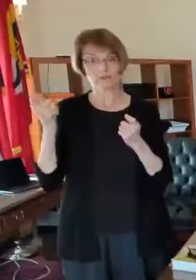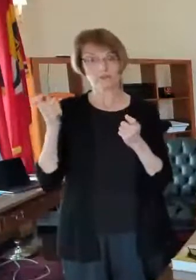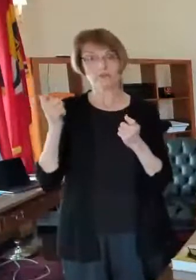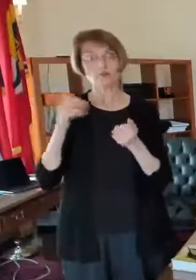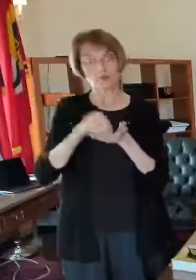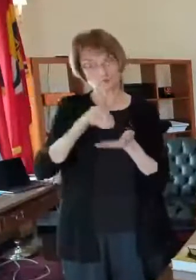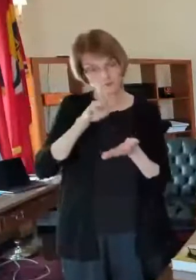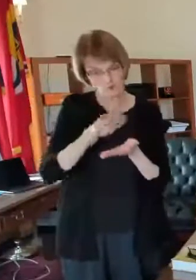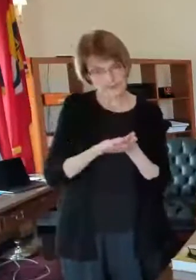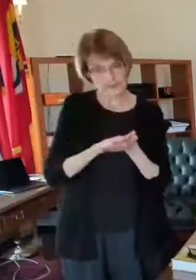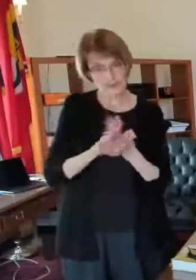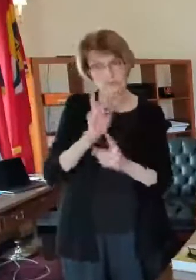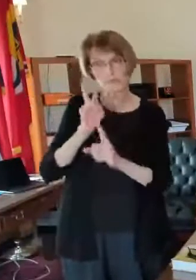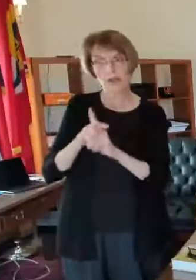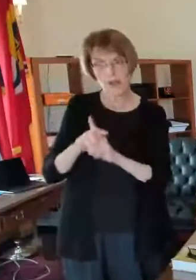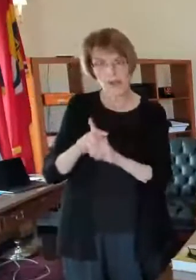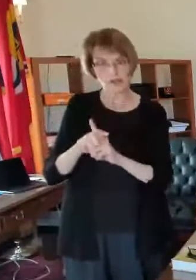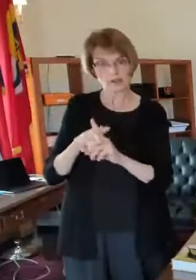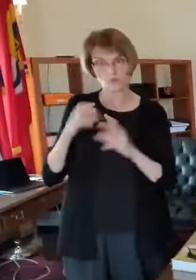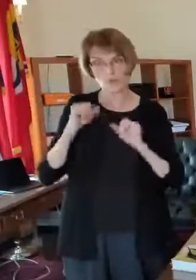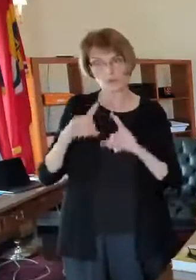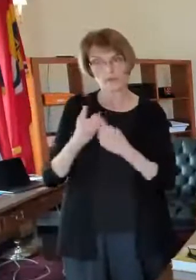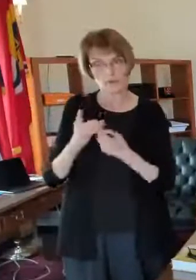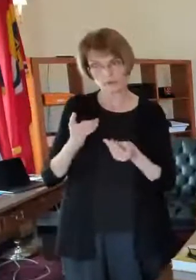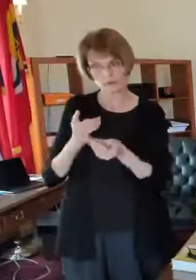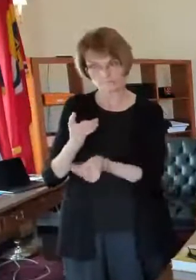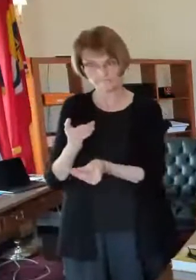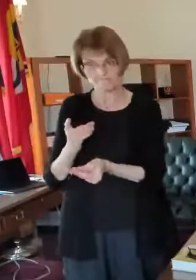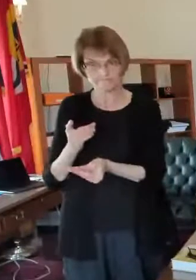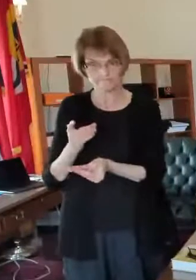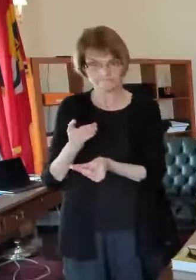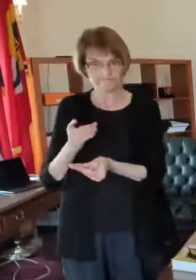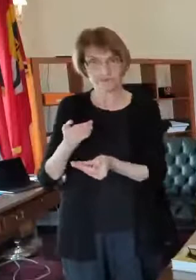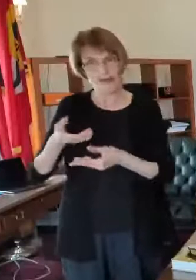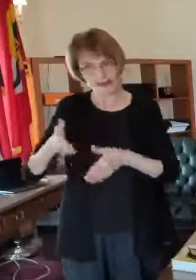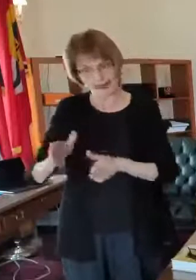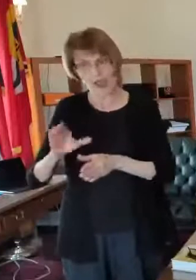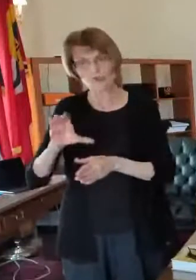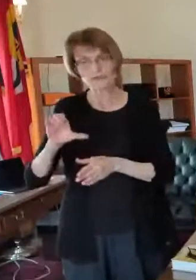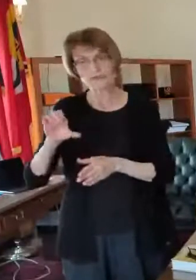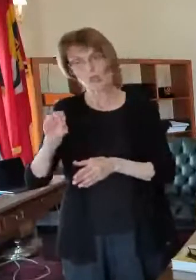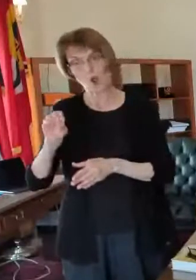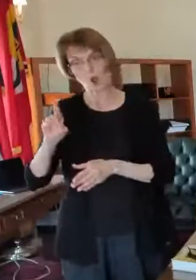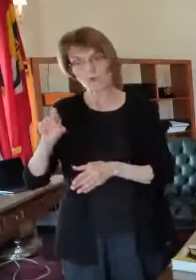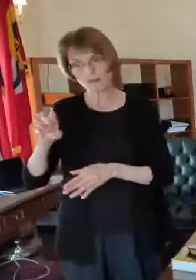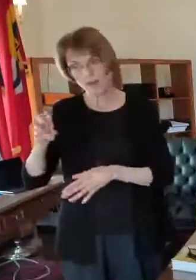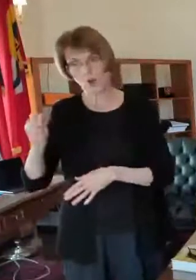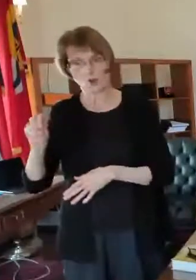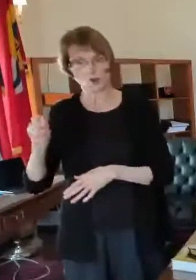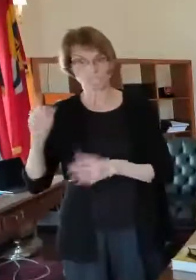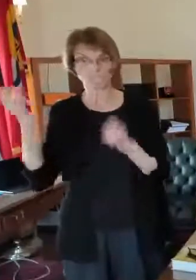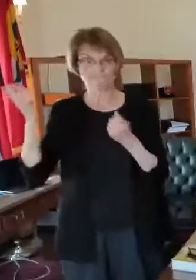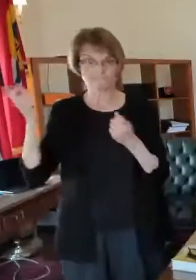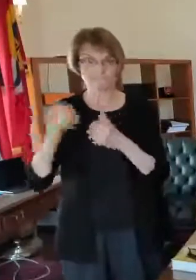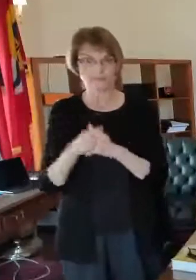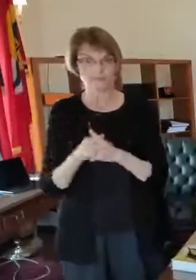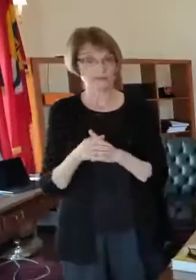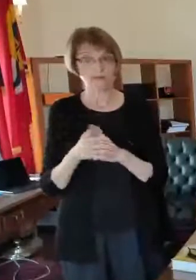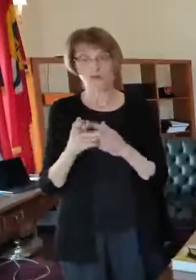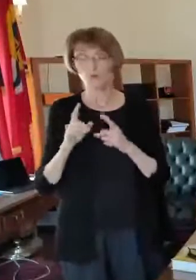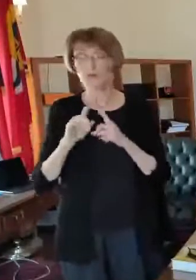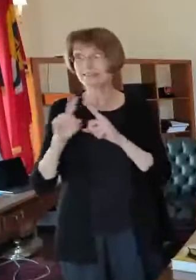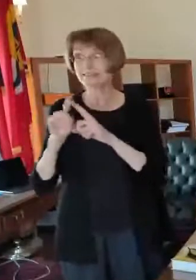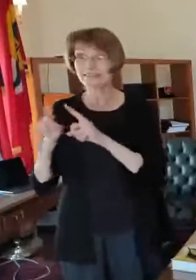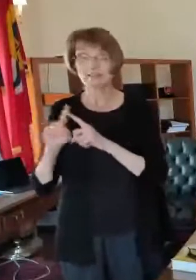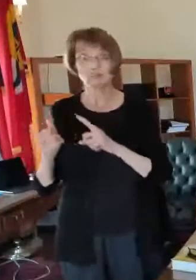a written application to the health department uh for cinco de mayo or any other major event that you're planning to have we're working with all kinds of major